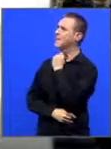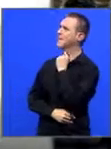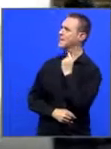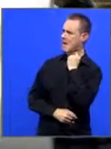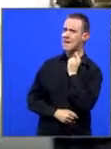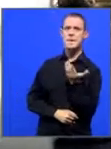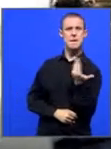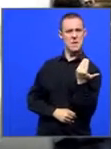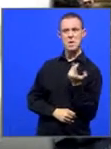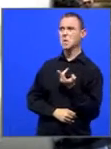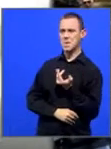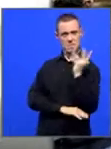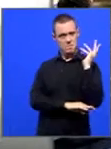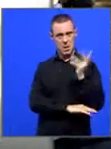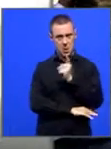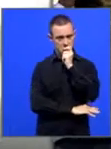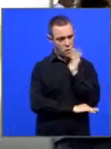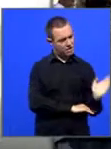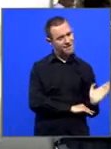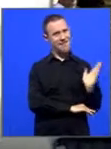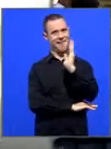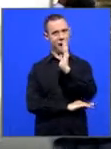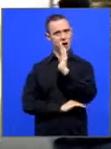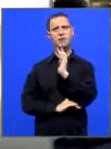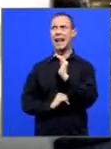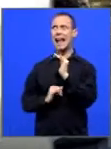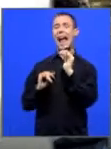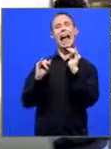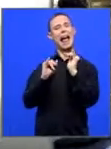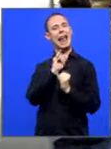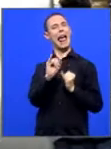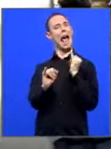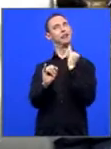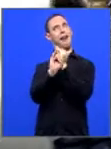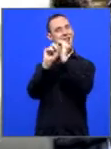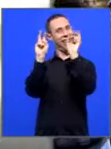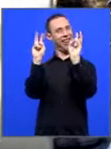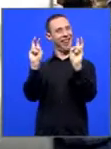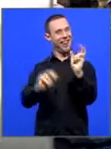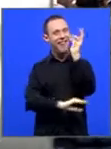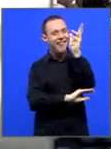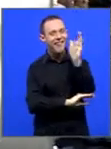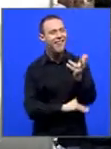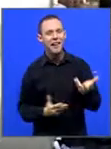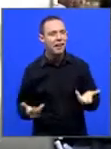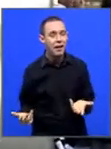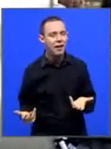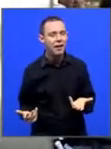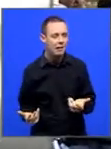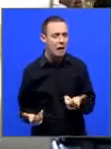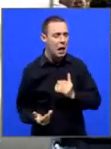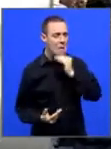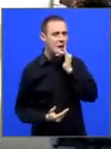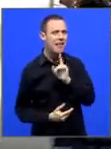From the pulpit earlier on, what is our responsibility as South